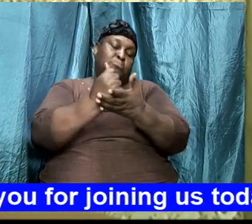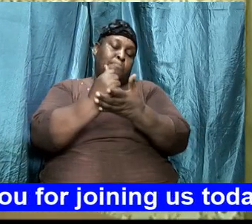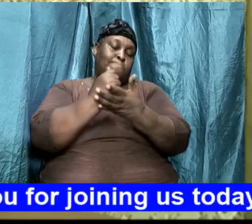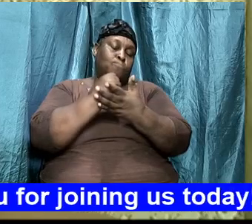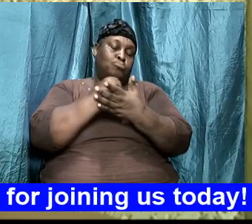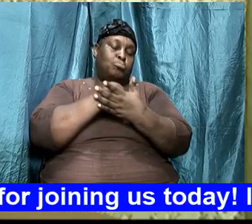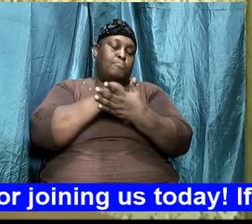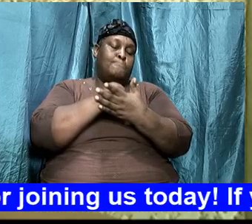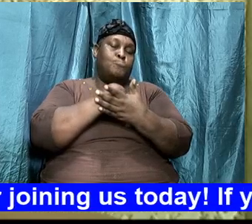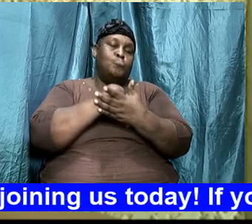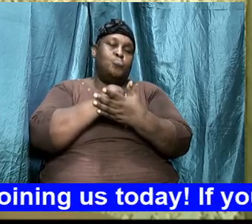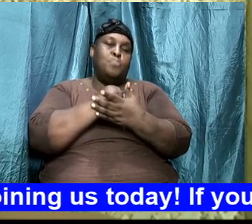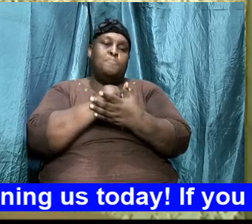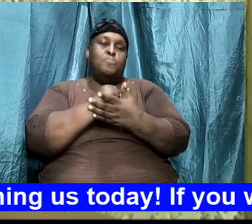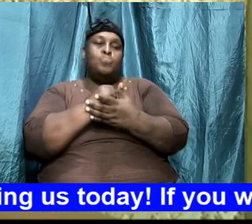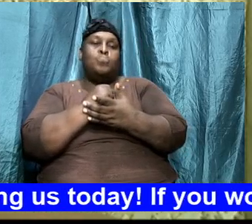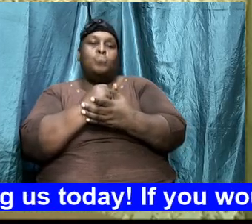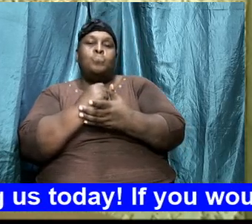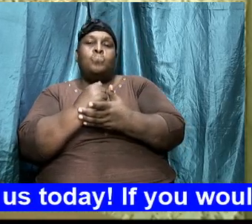Amen